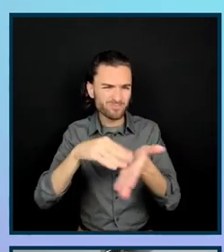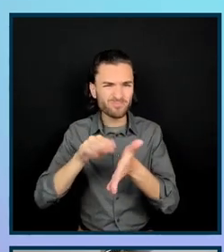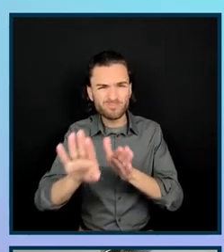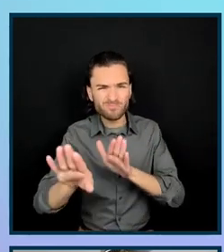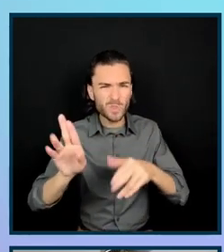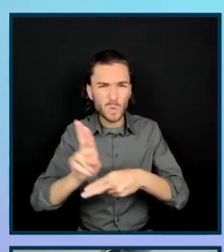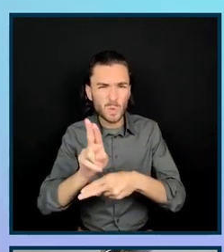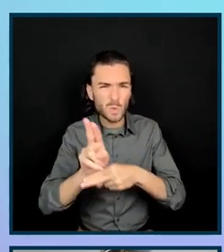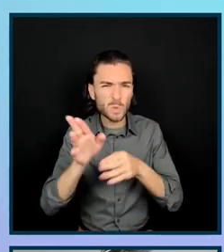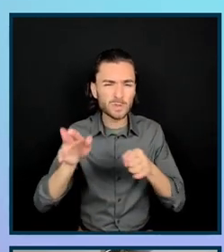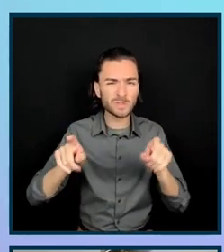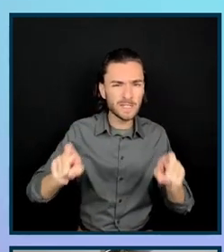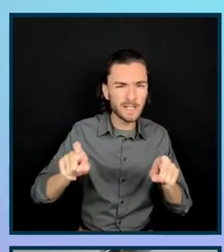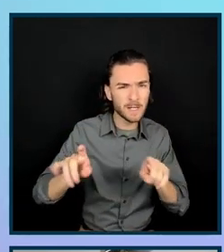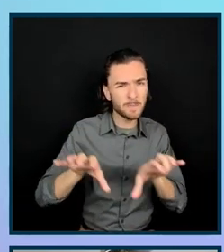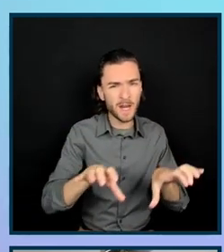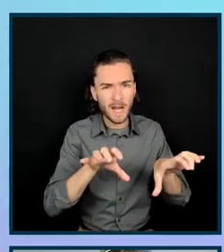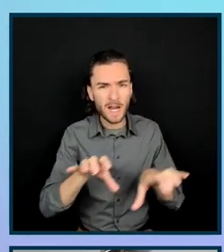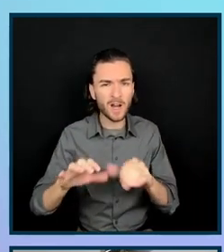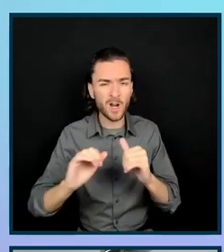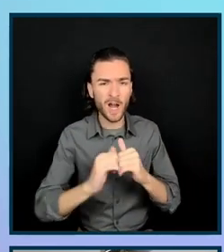behaviors to help inform our own process.